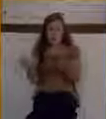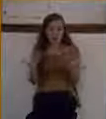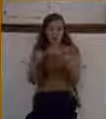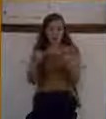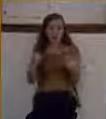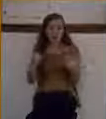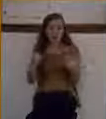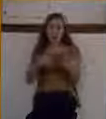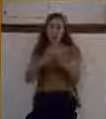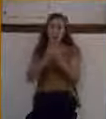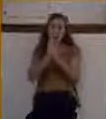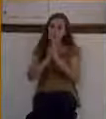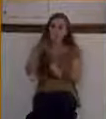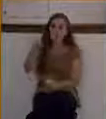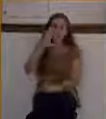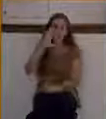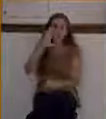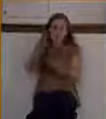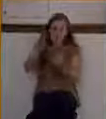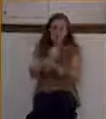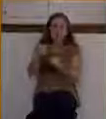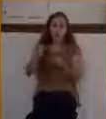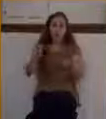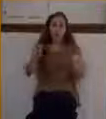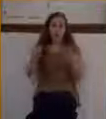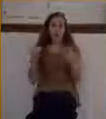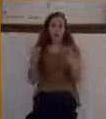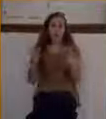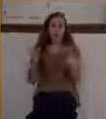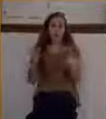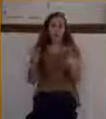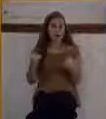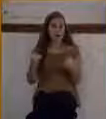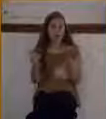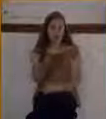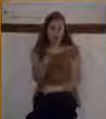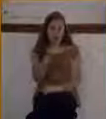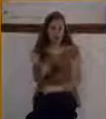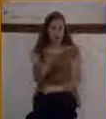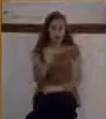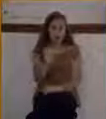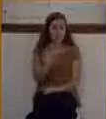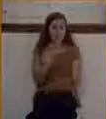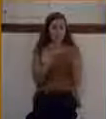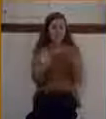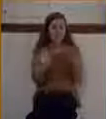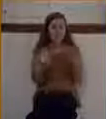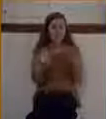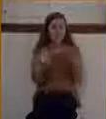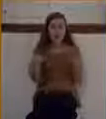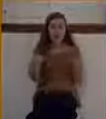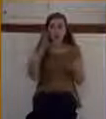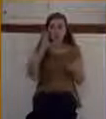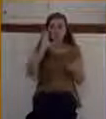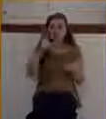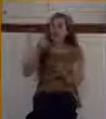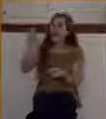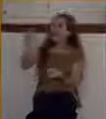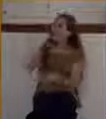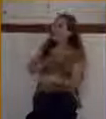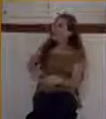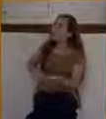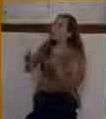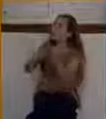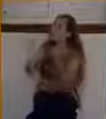And that like this poor beggar, you'll cry out and say, Lord Jesus, have mercy on me. Whatever the need is, cry out and say, Lord